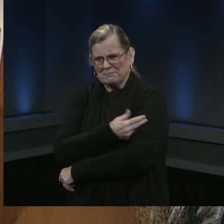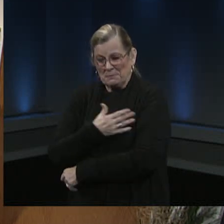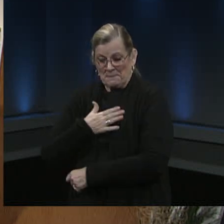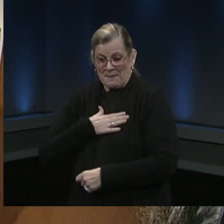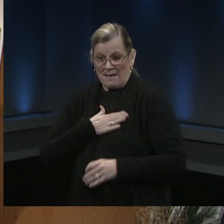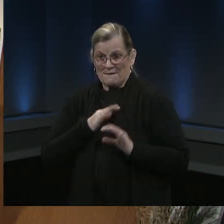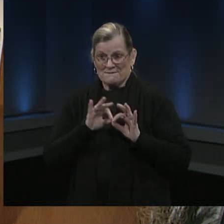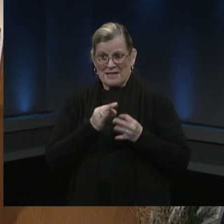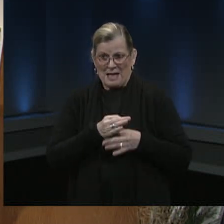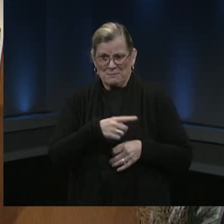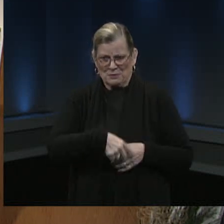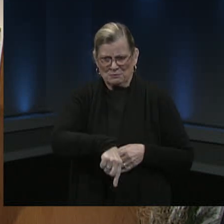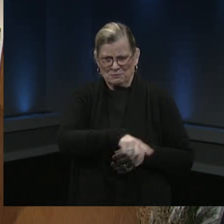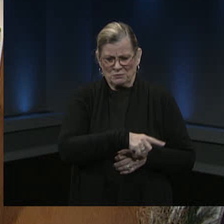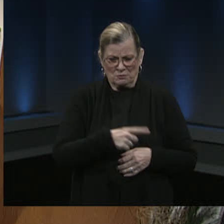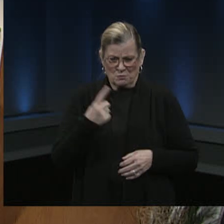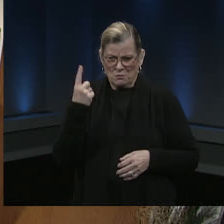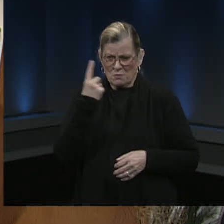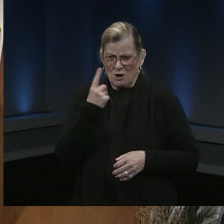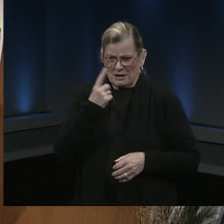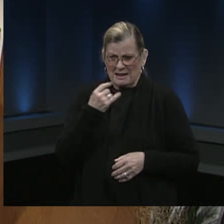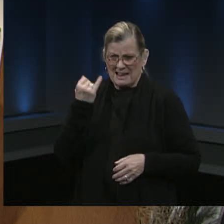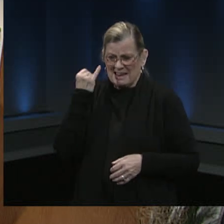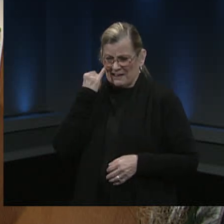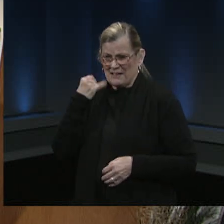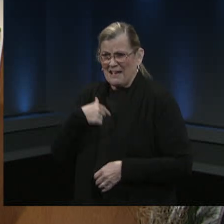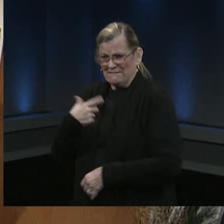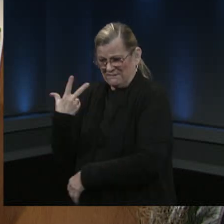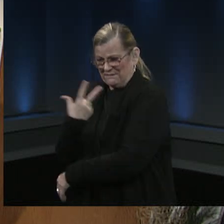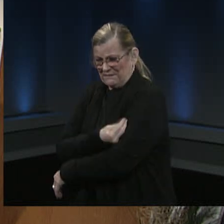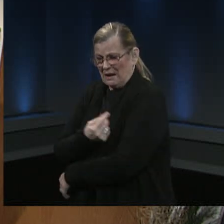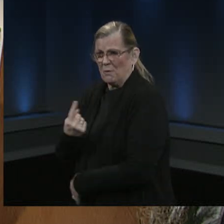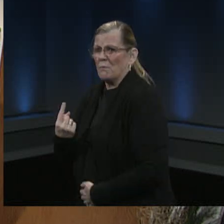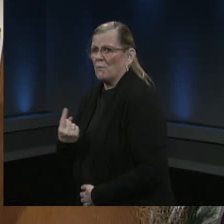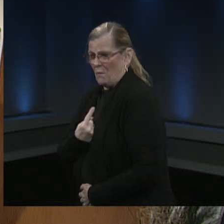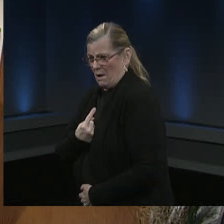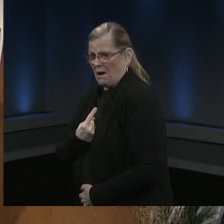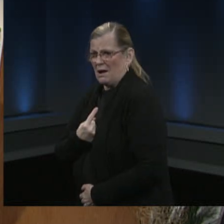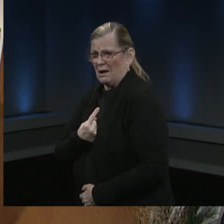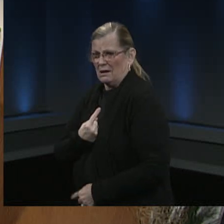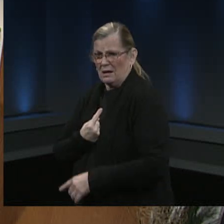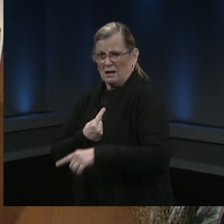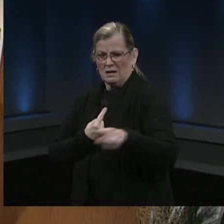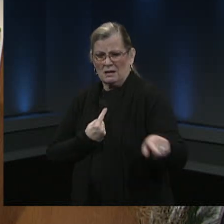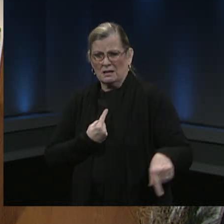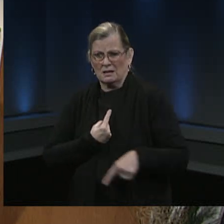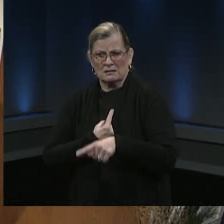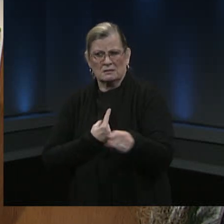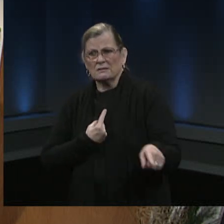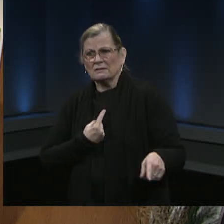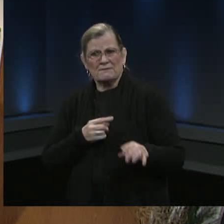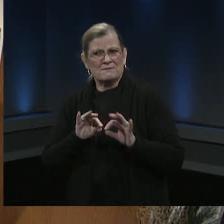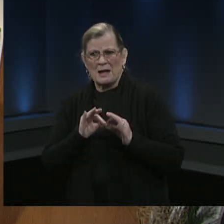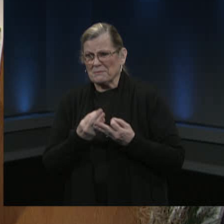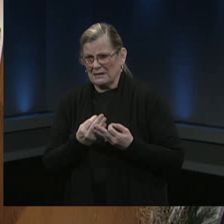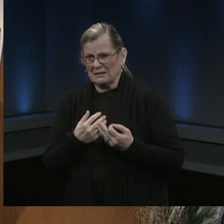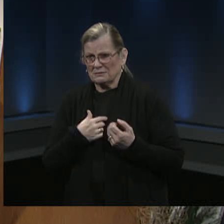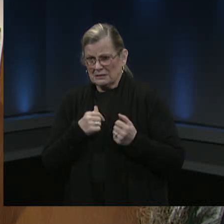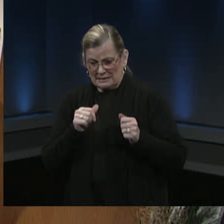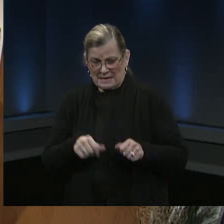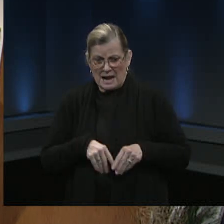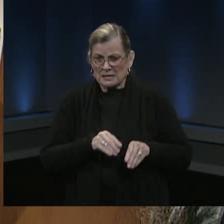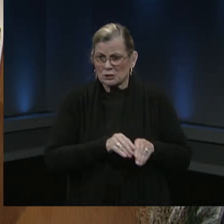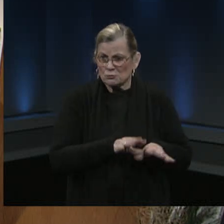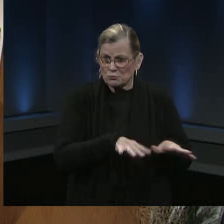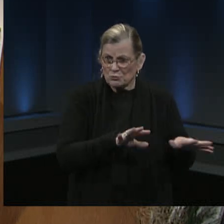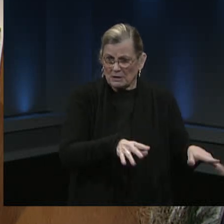if I get the vaccine and I'm the only one who gets it in the home, am I going to be contagious for the rest of the family